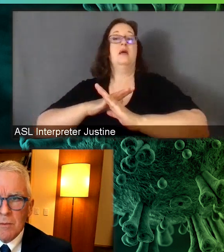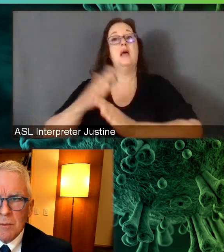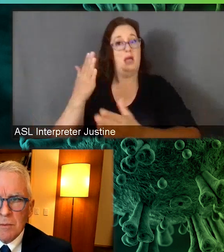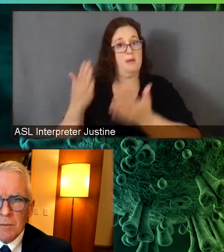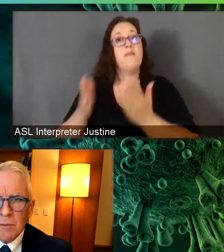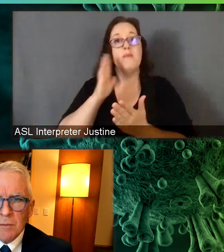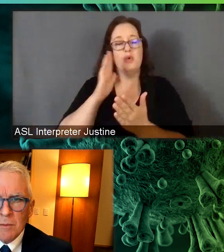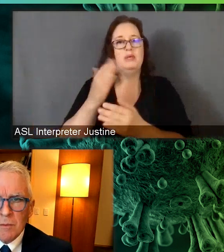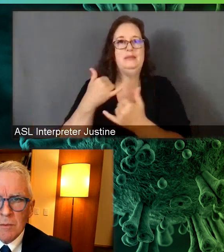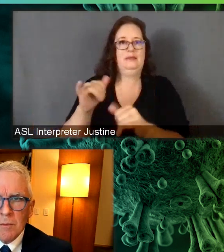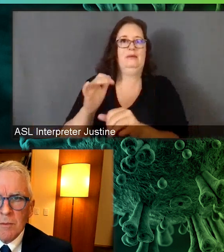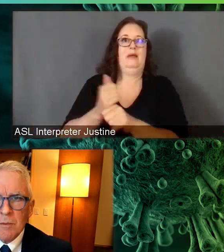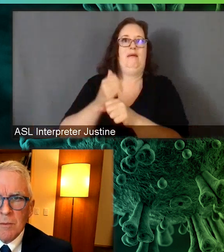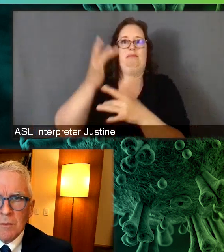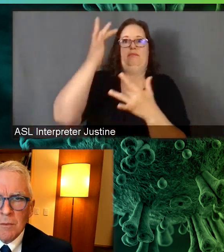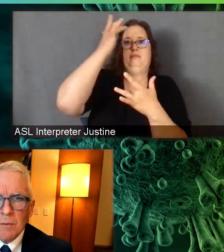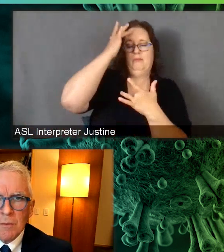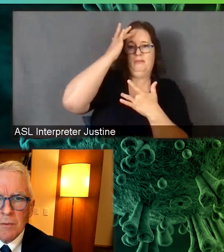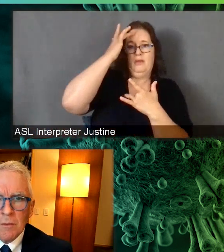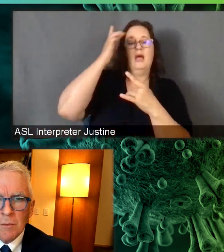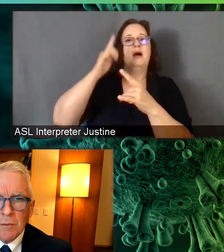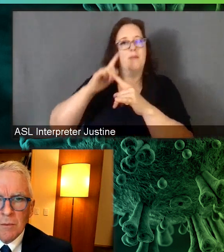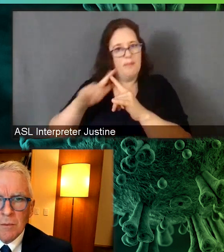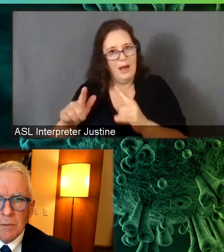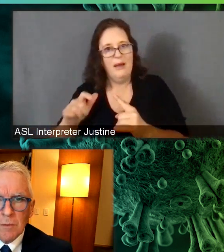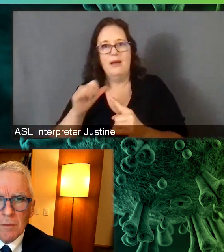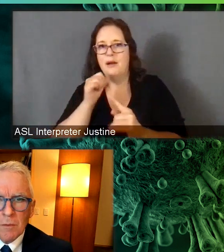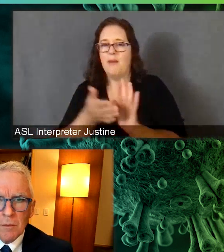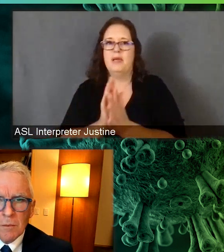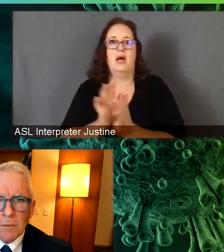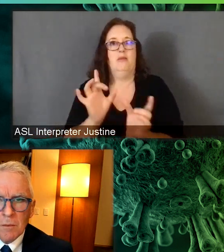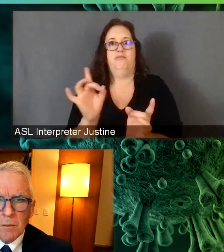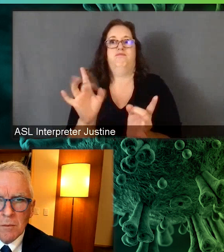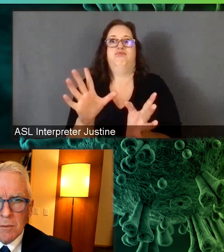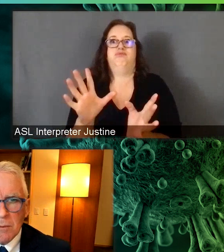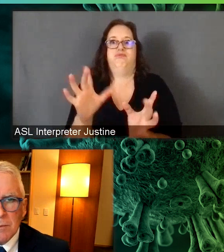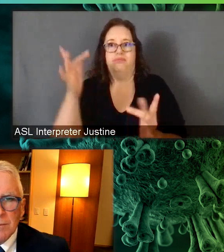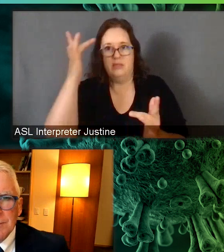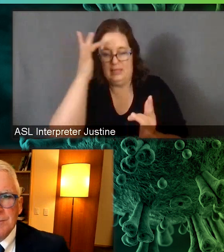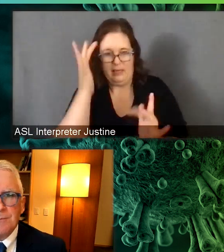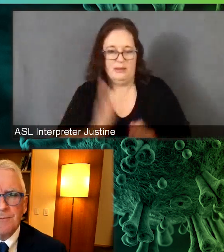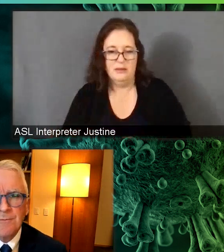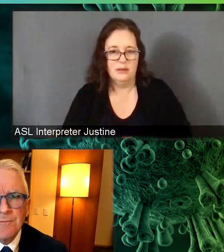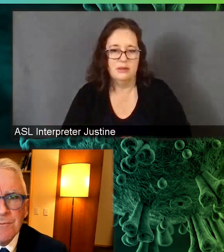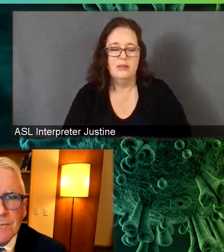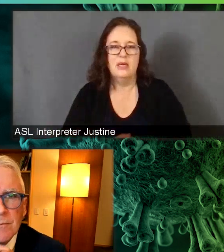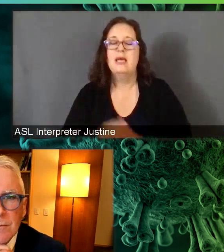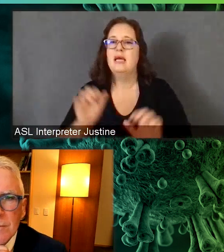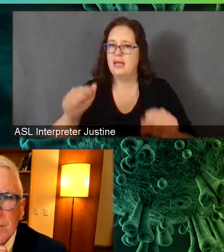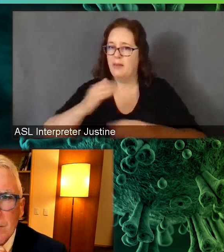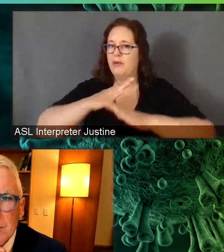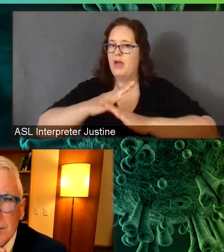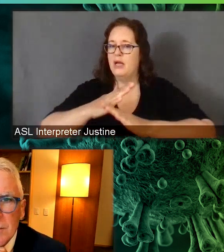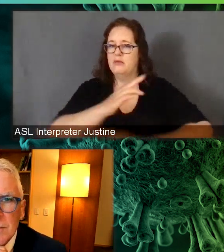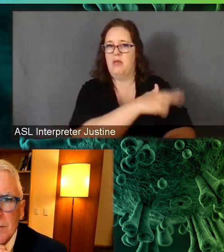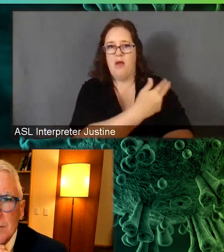and getting hospitalized, et cetera. So I think there's still a lot more to learn. And I think the important takeaway is that there are a lot of benefits from